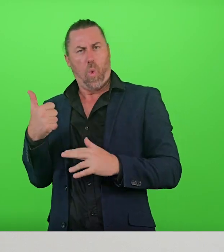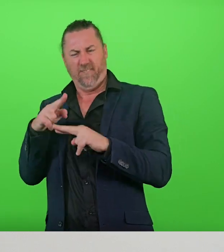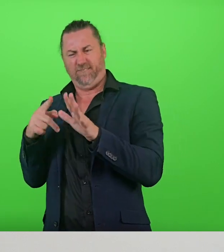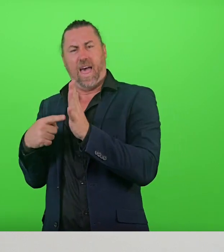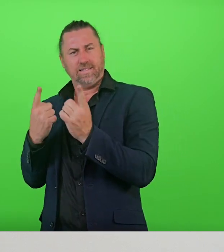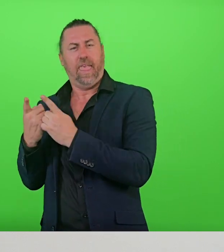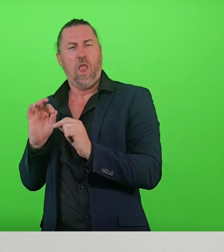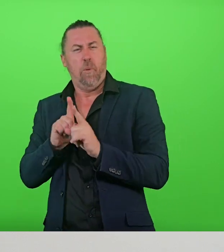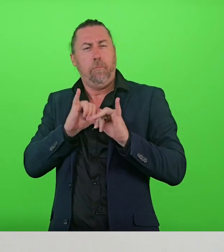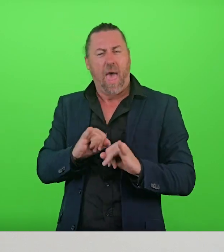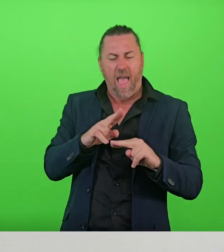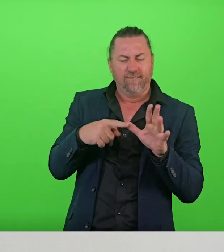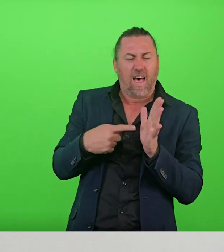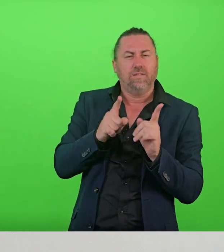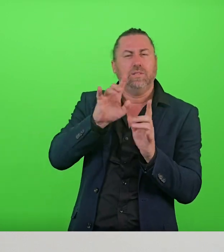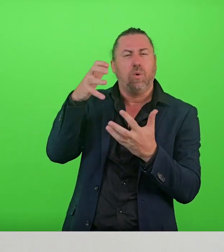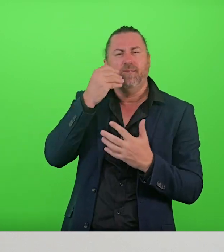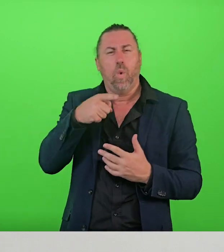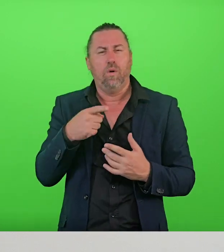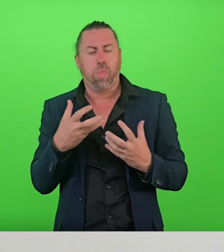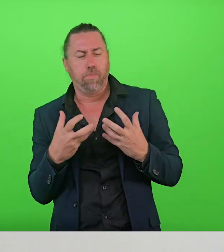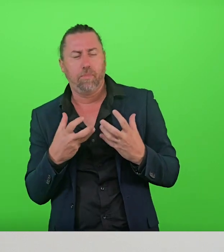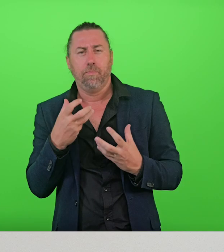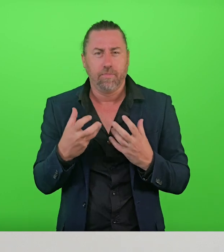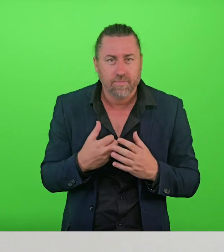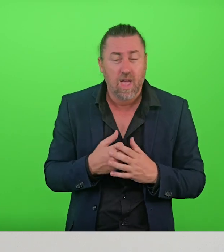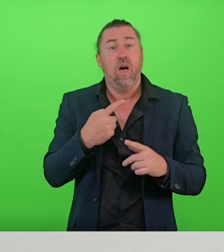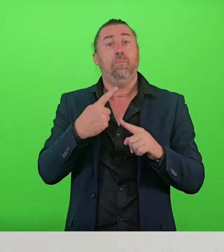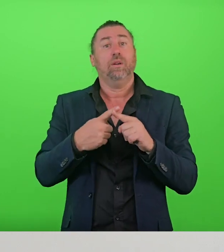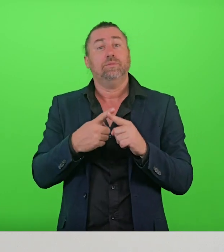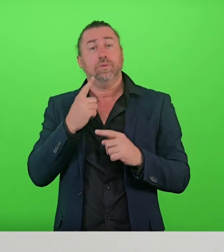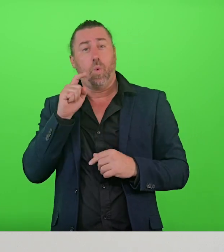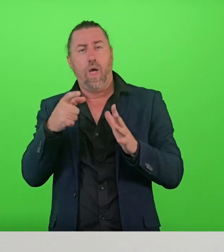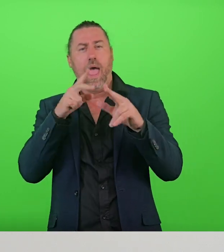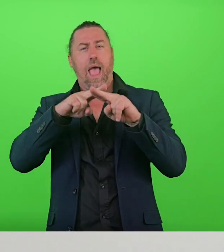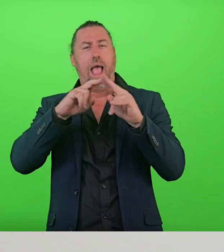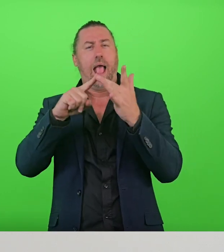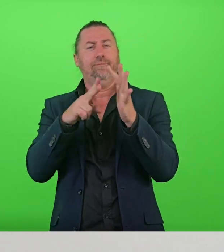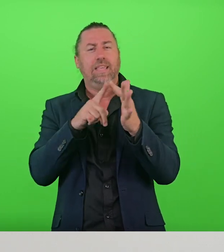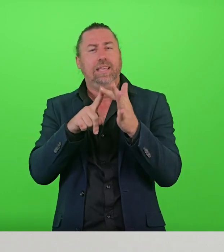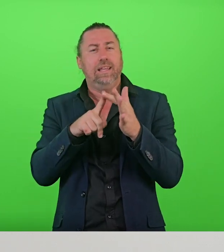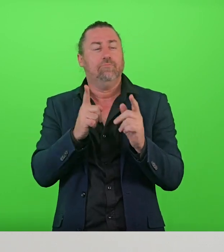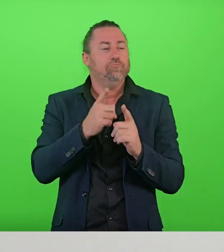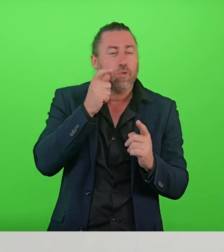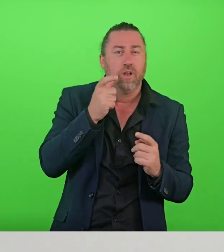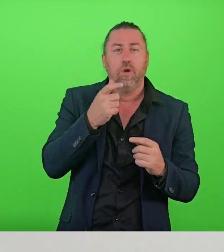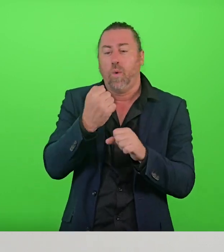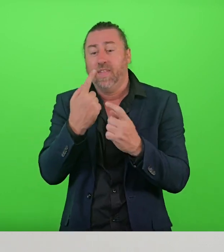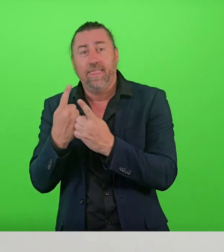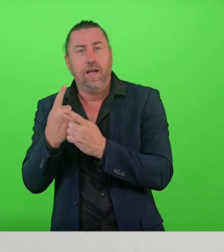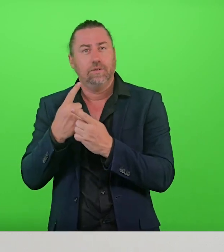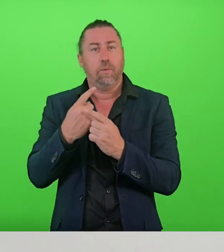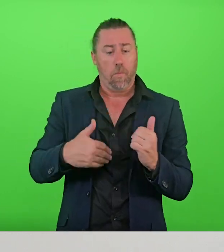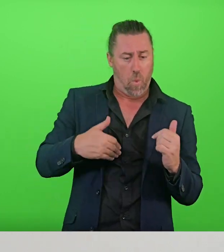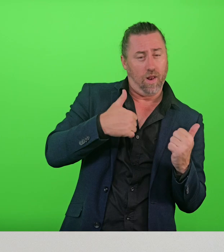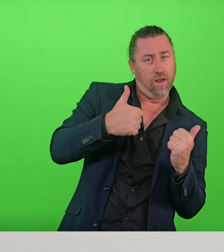much caffeine you're consuming, particularly later in the day as too much can cause sleep problems and affect your mood. And thirdly,